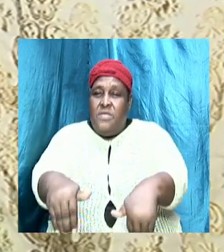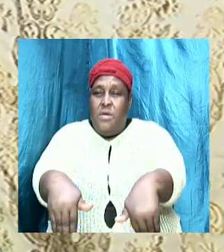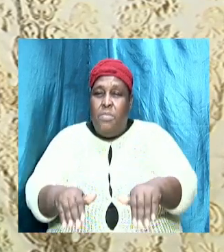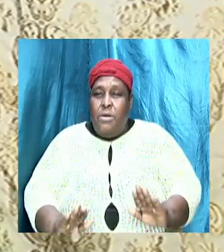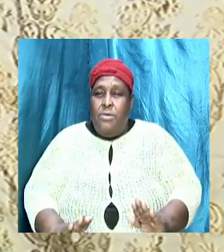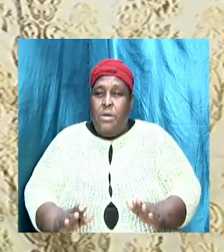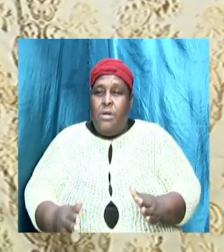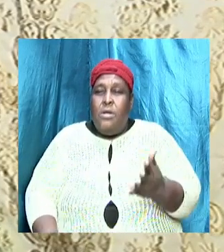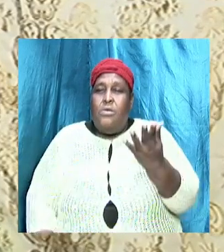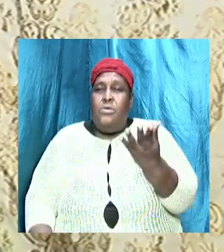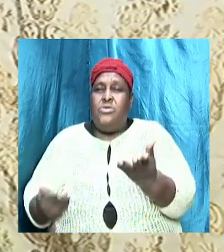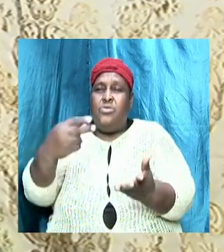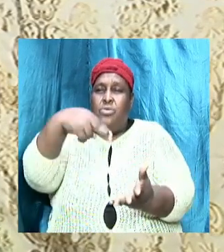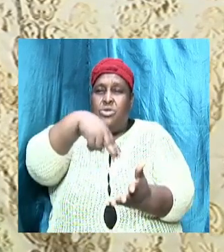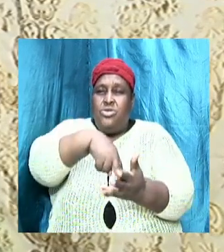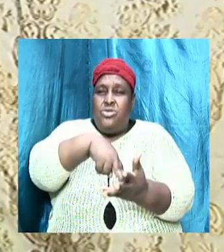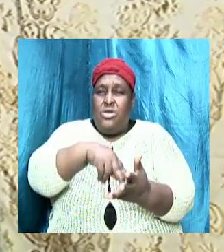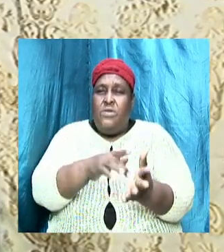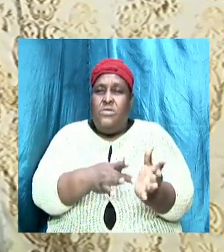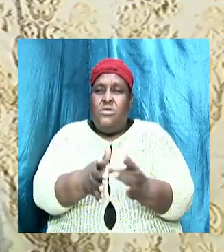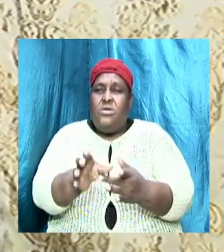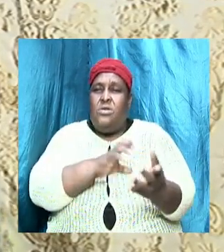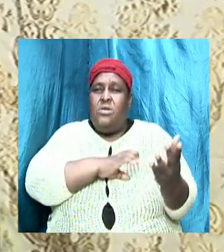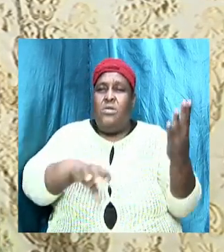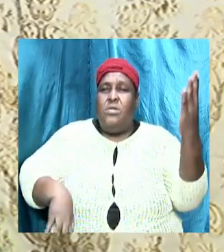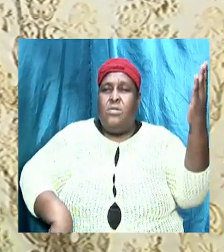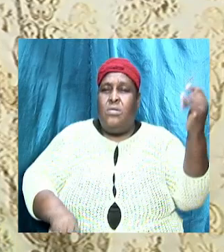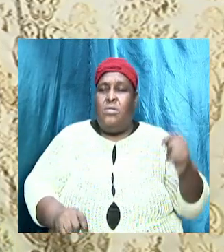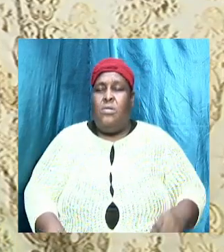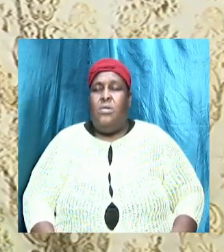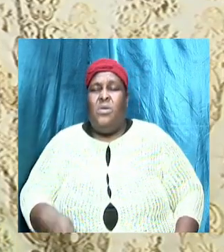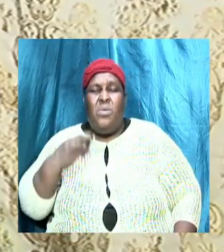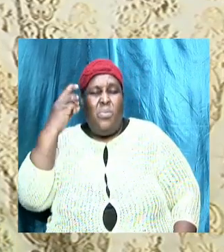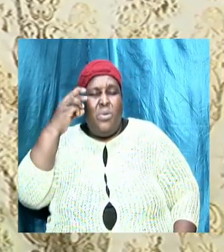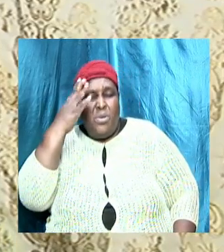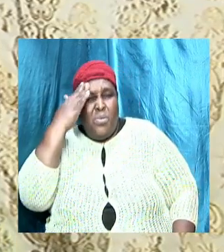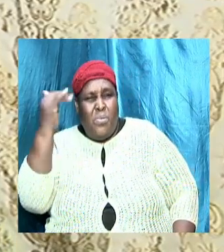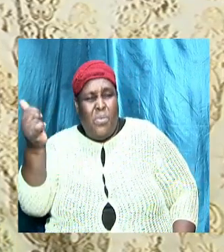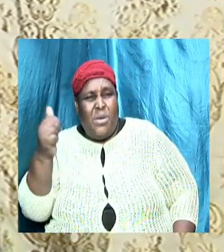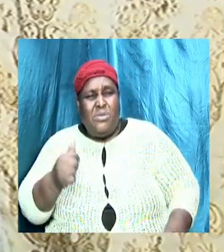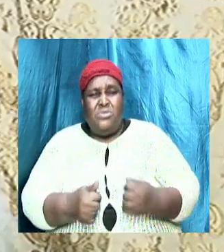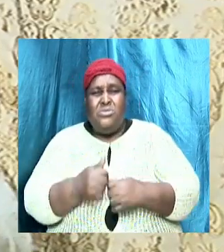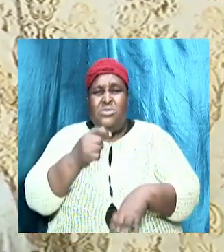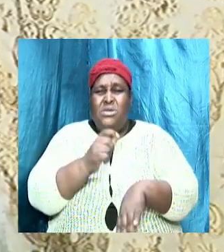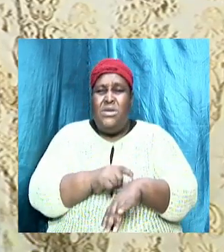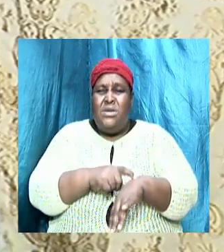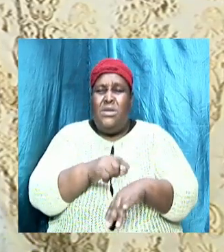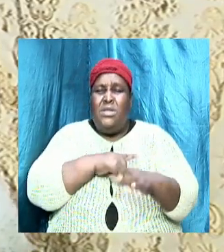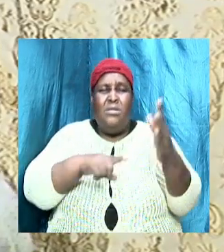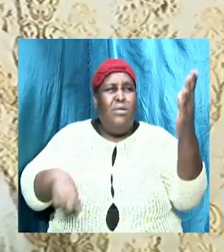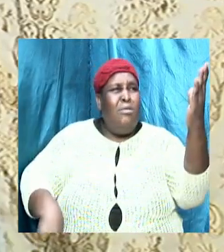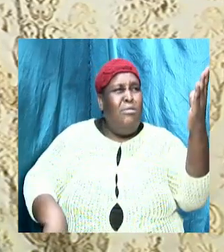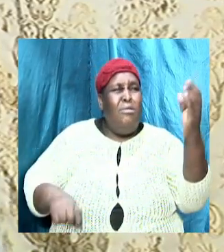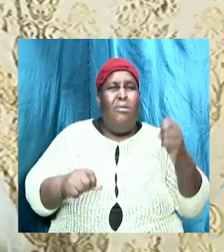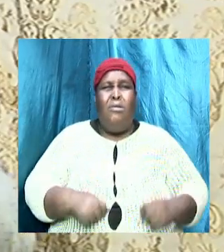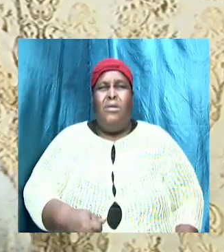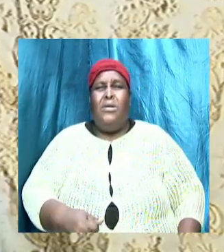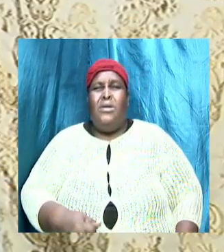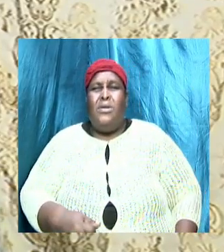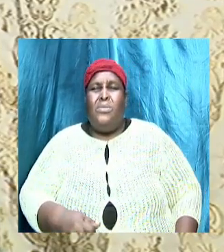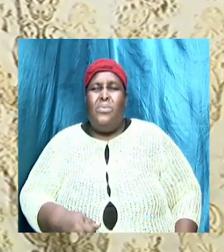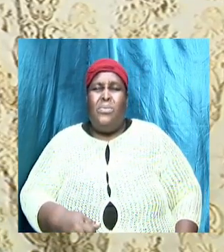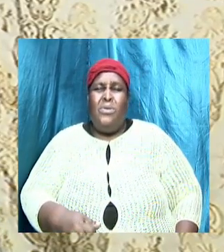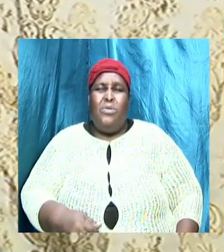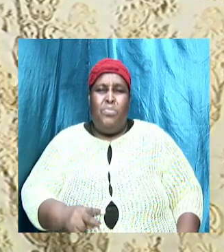wonder why in such a time the Lord will impress upon my spirit to